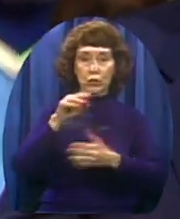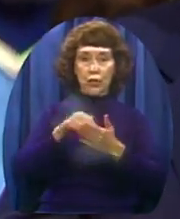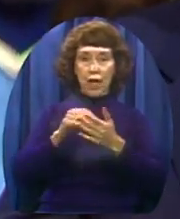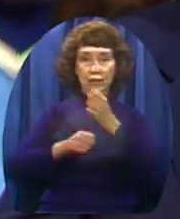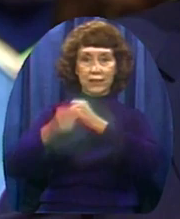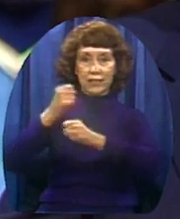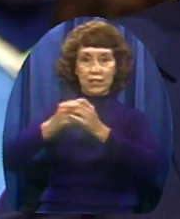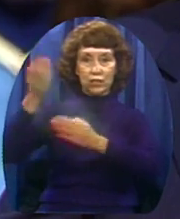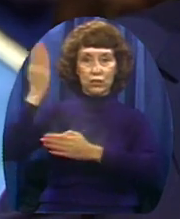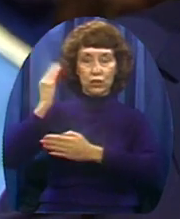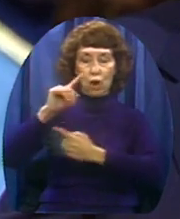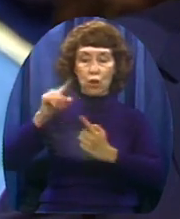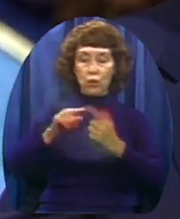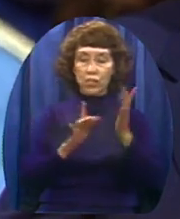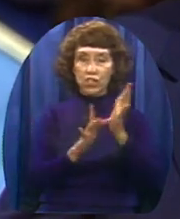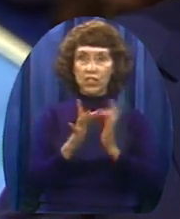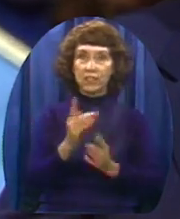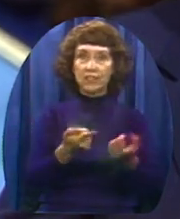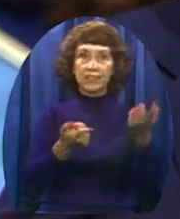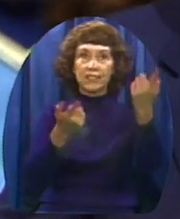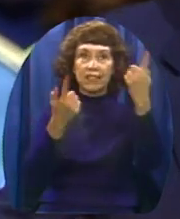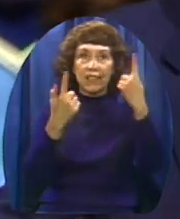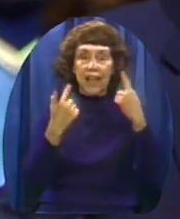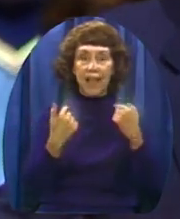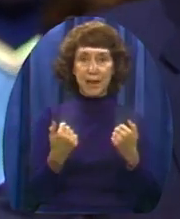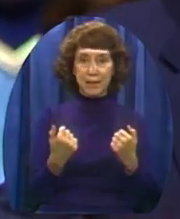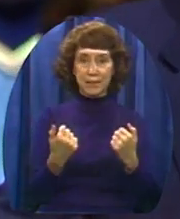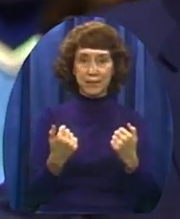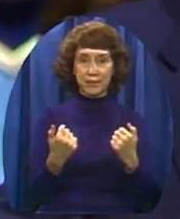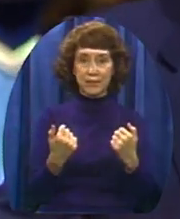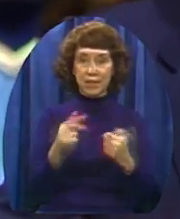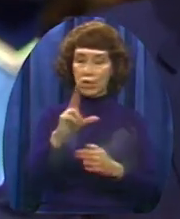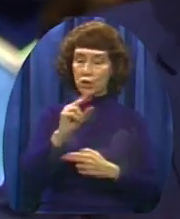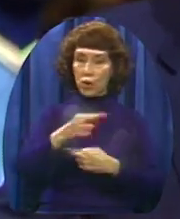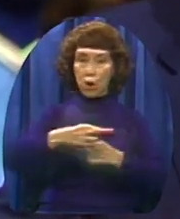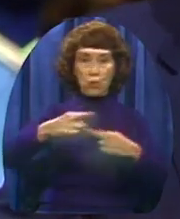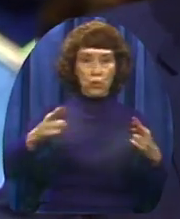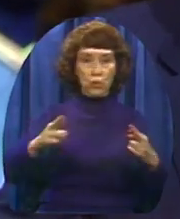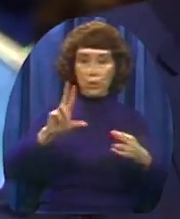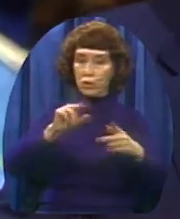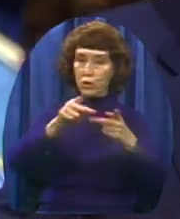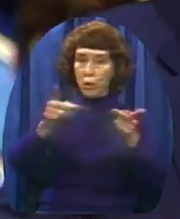ago when Jesus came. There was no room for everybody